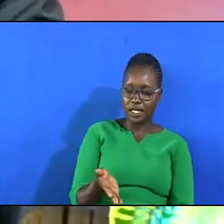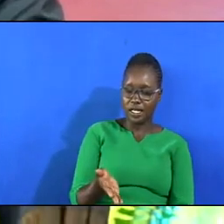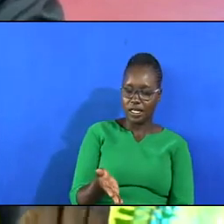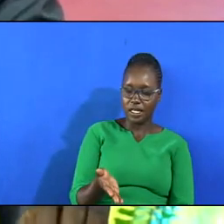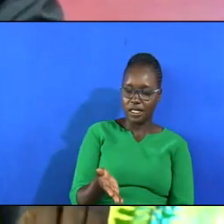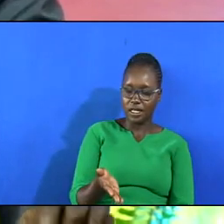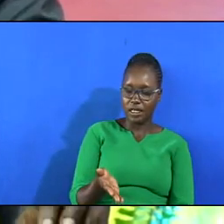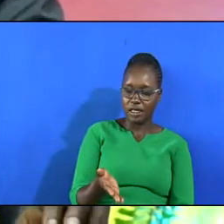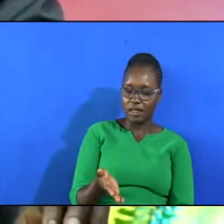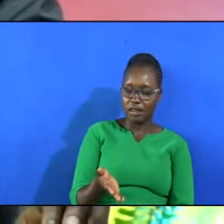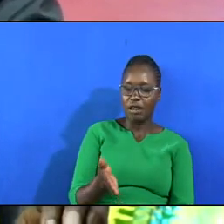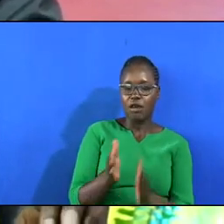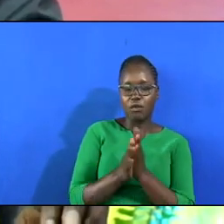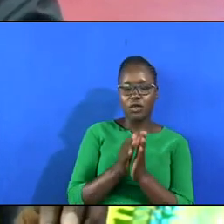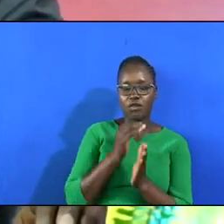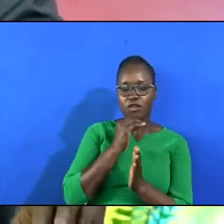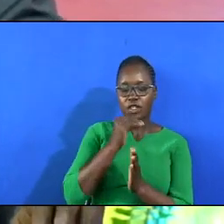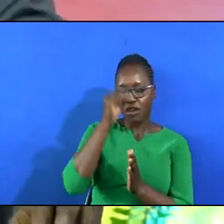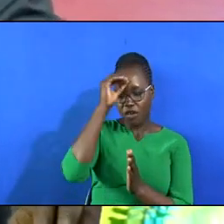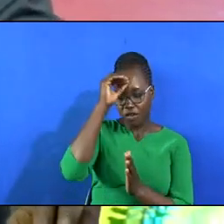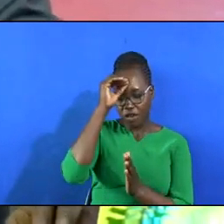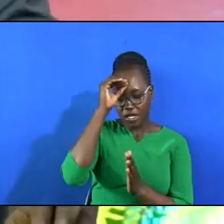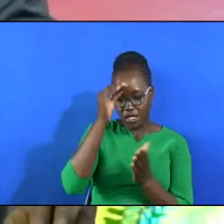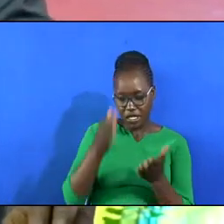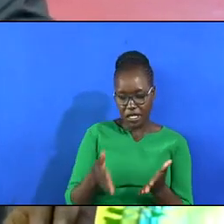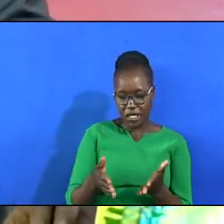I'm praying for an orphan somewhere